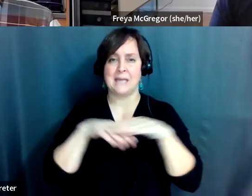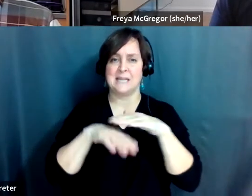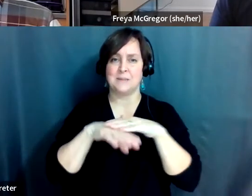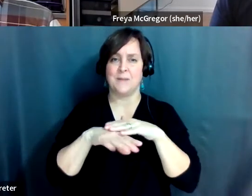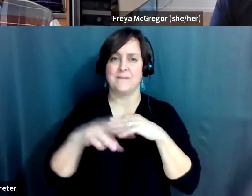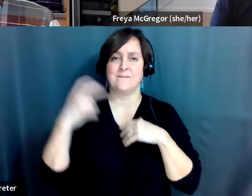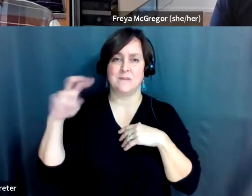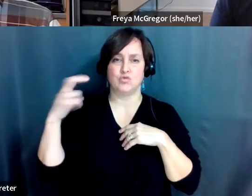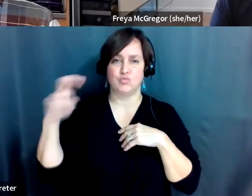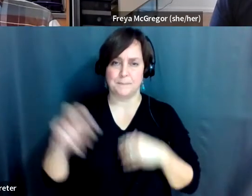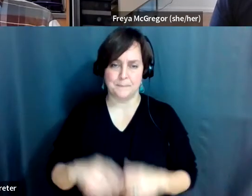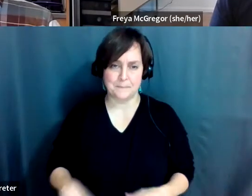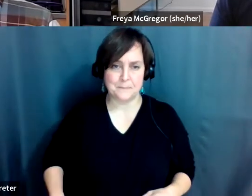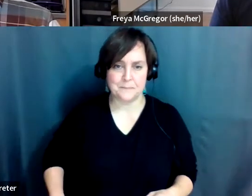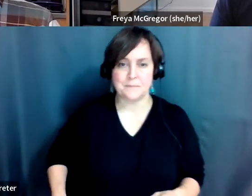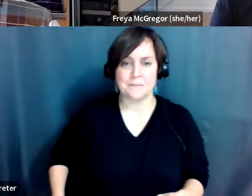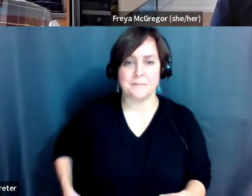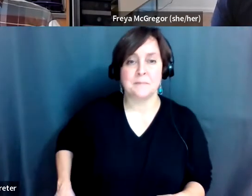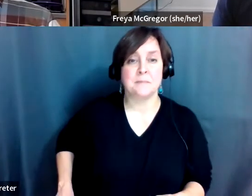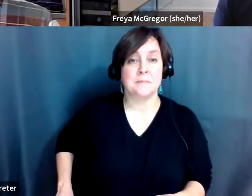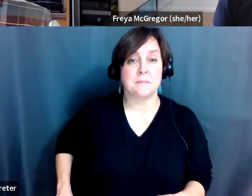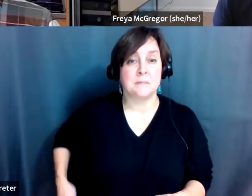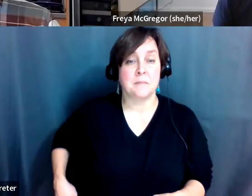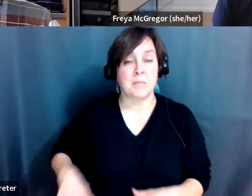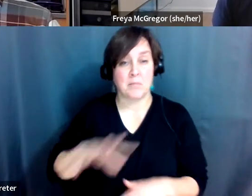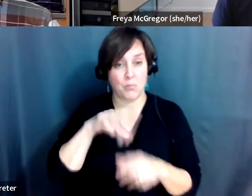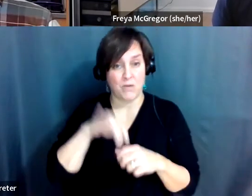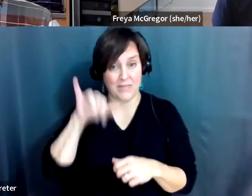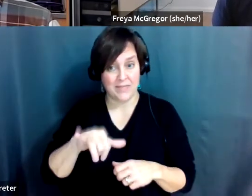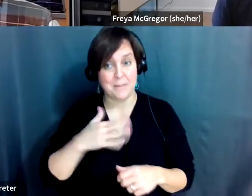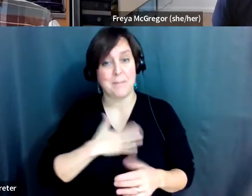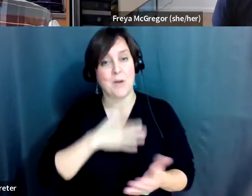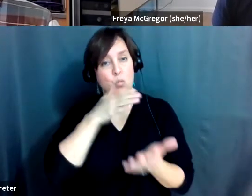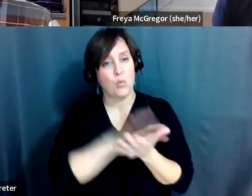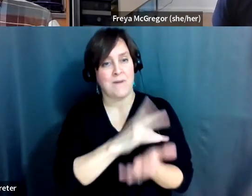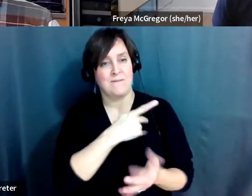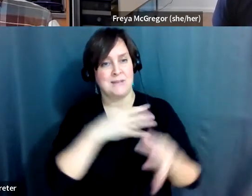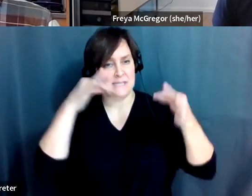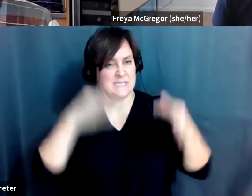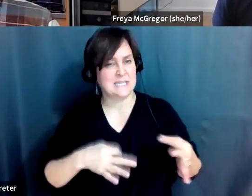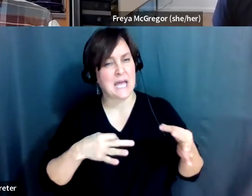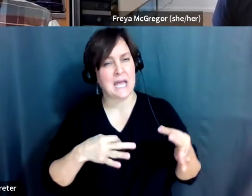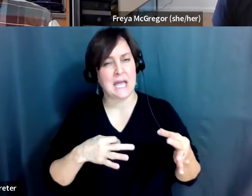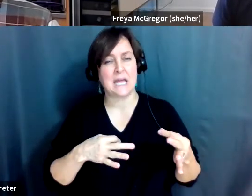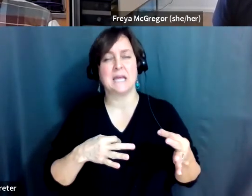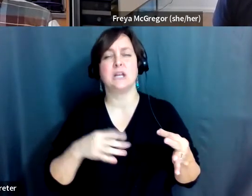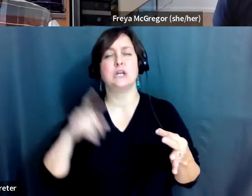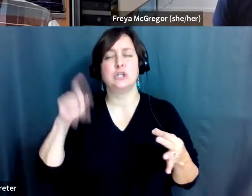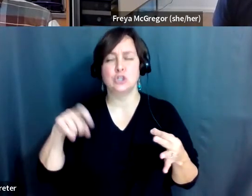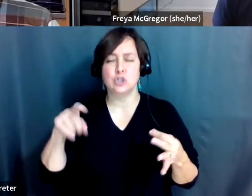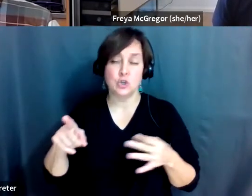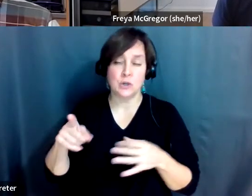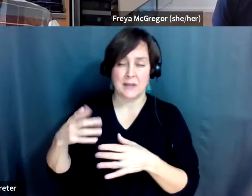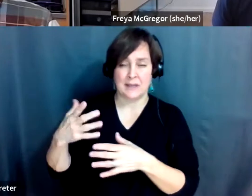that, both my wife and I decided, you know, you should probably get a chair that's more capable,